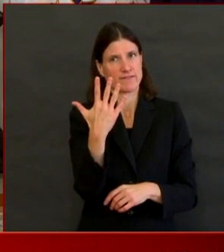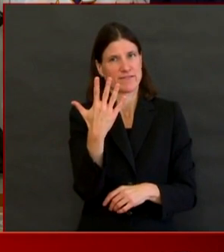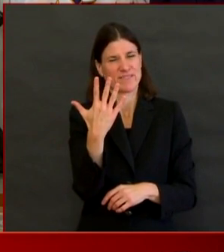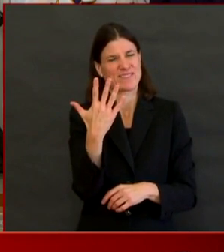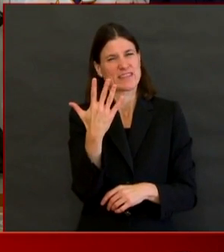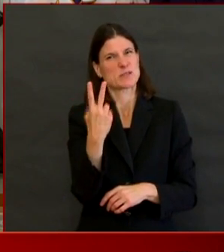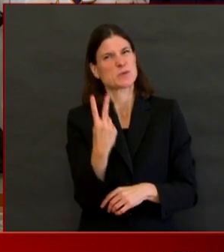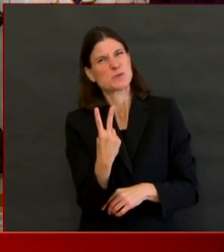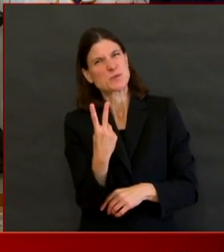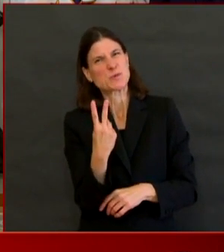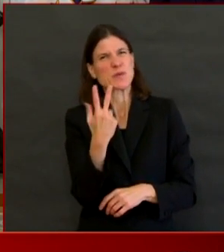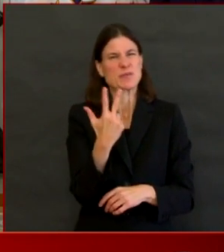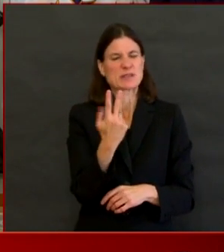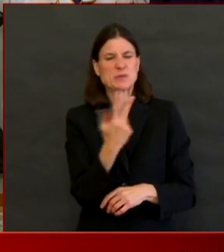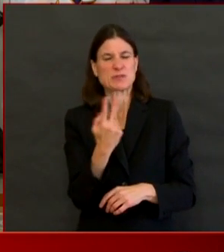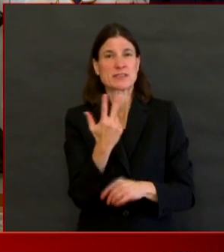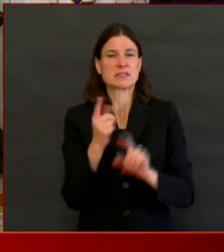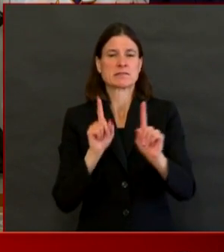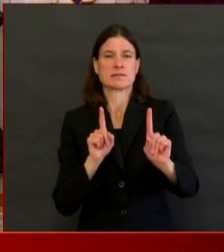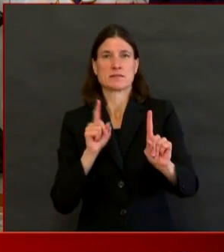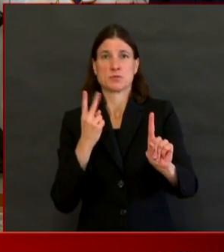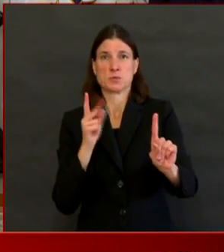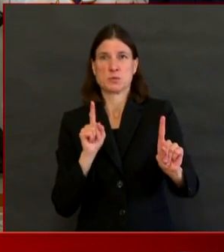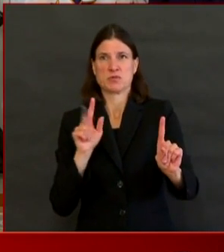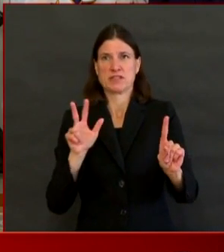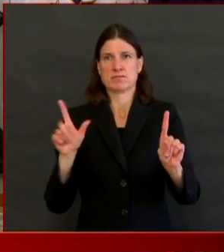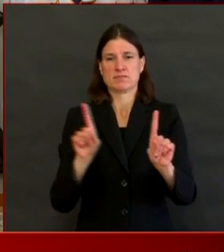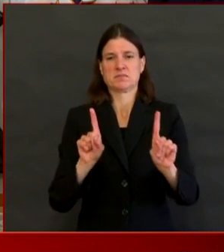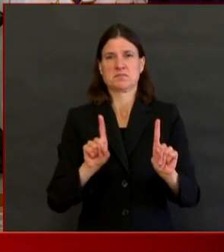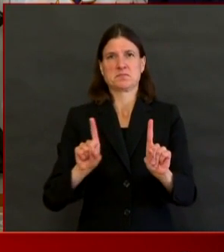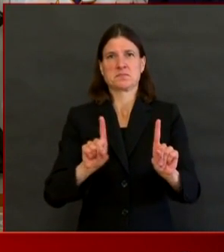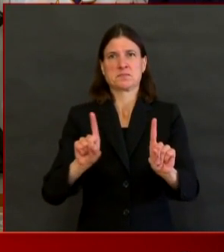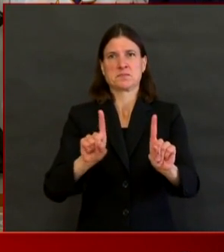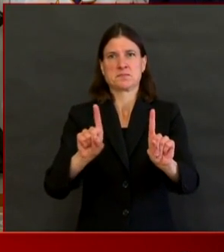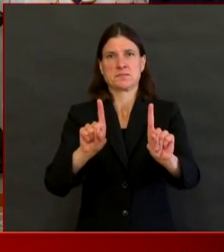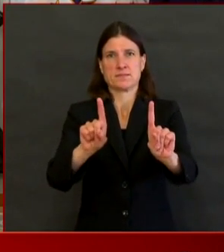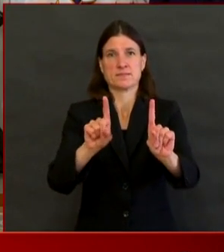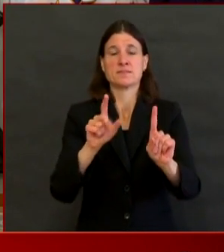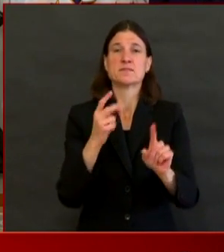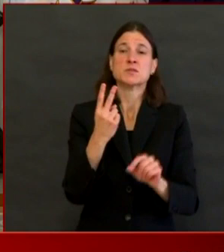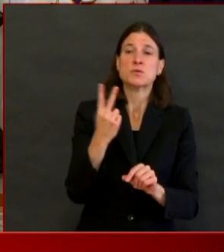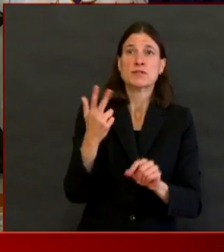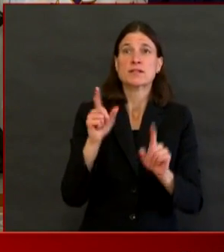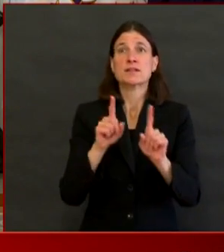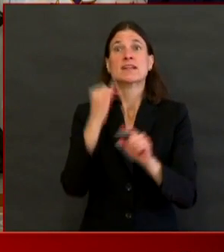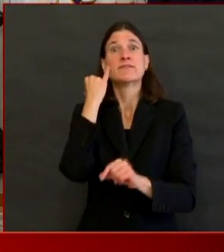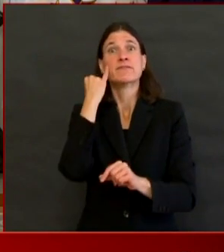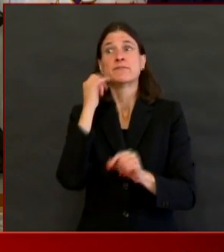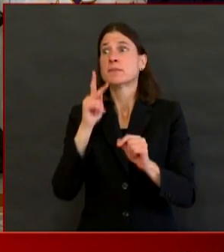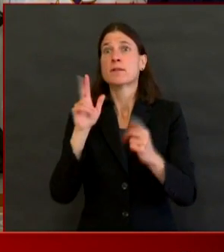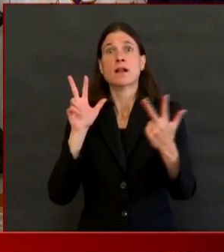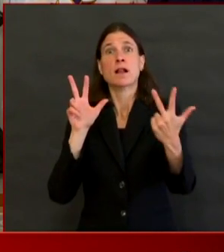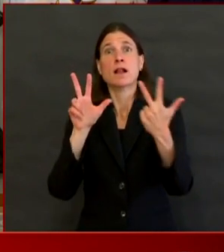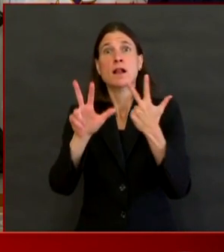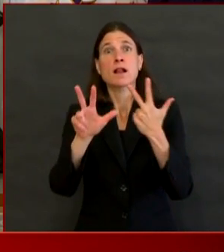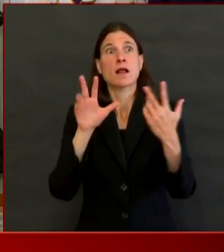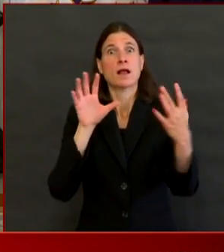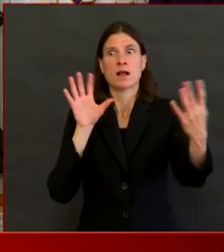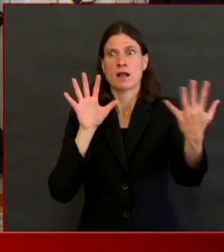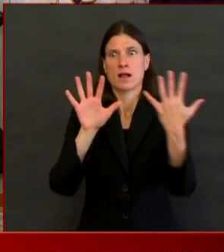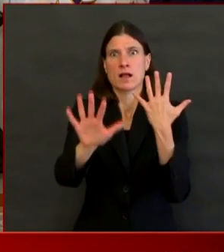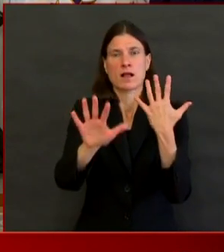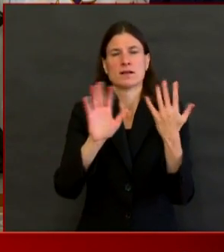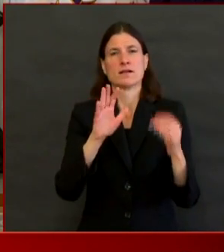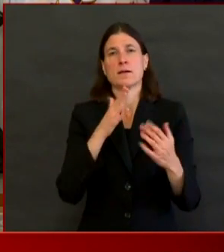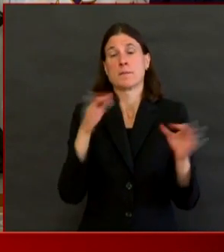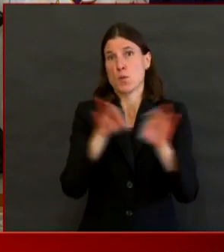people you are with. That's an important message. It can't continue to be today you go out with these three people and